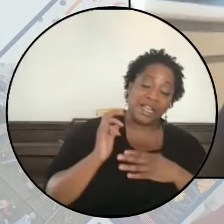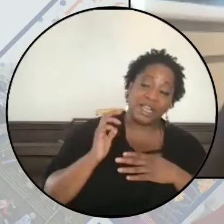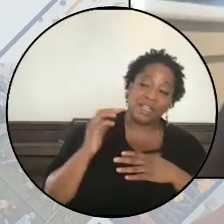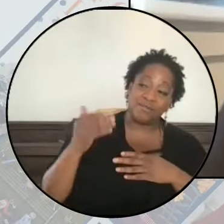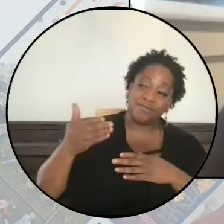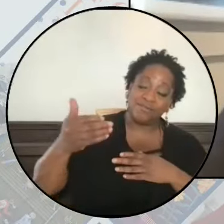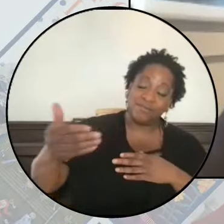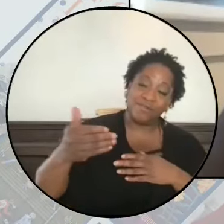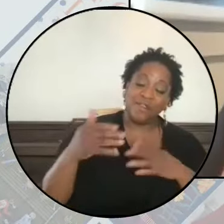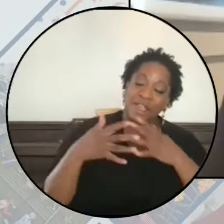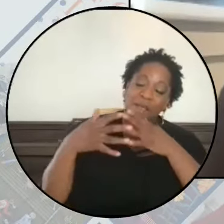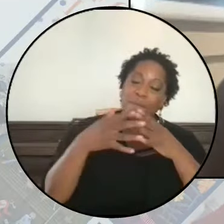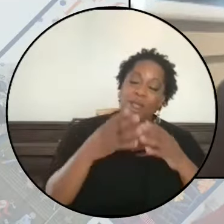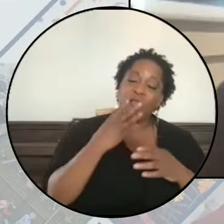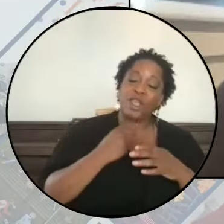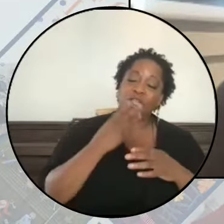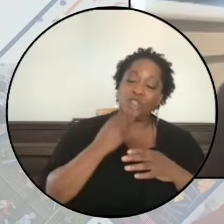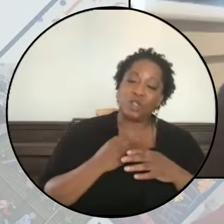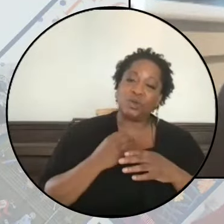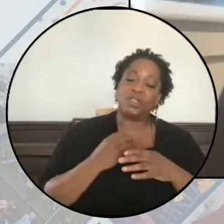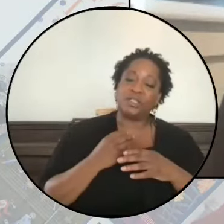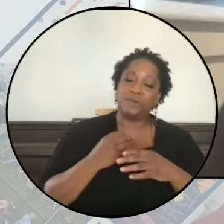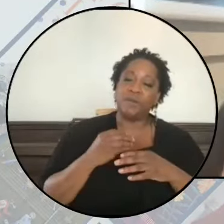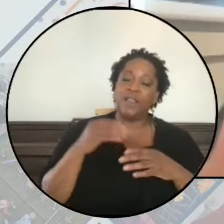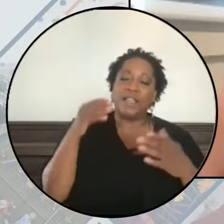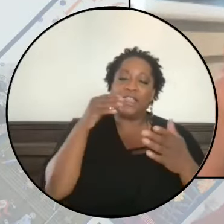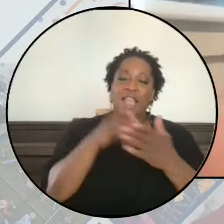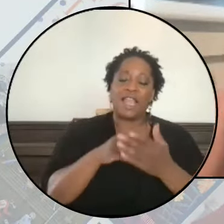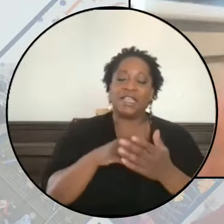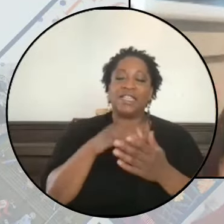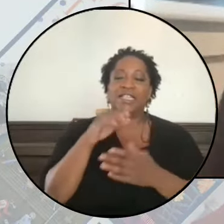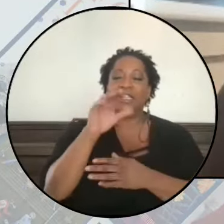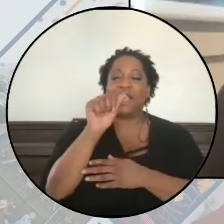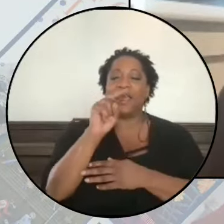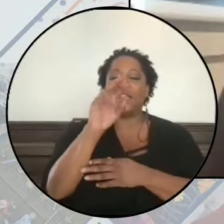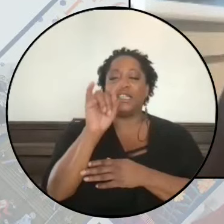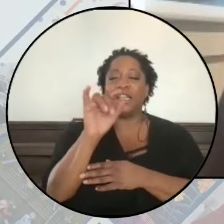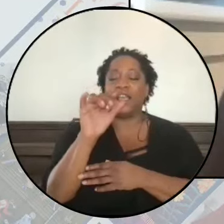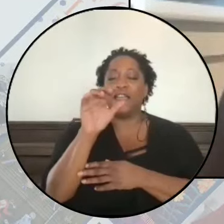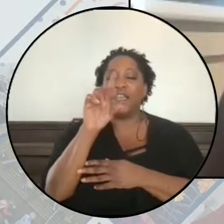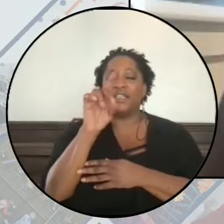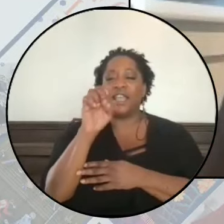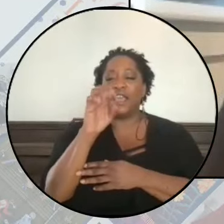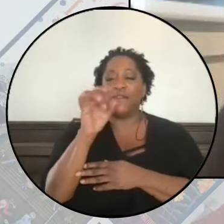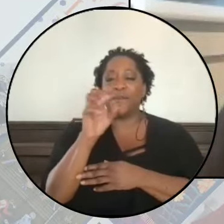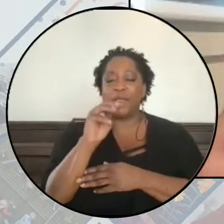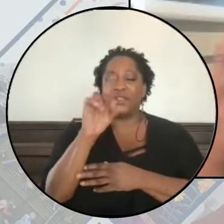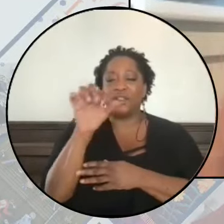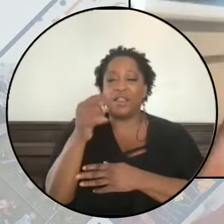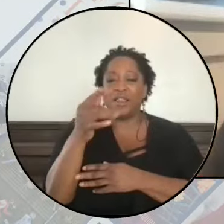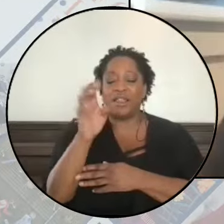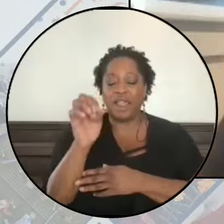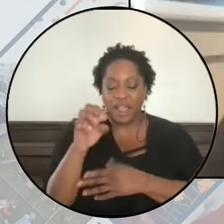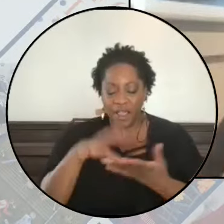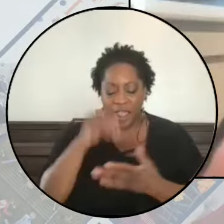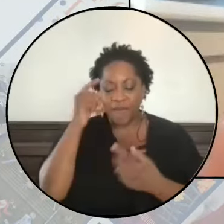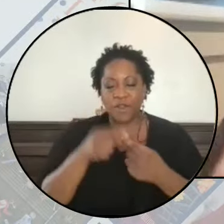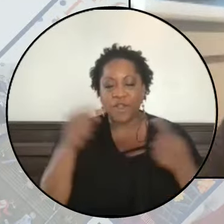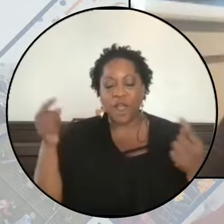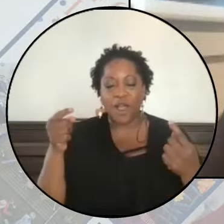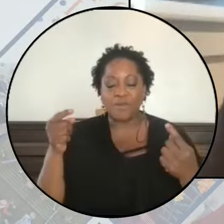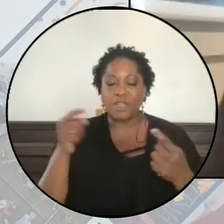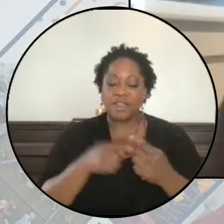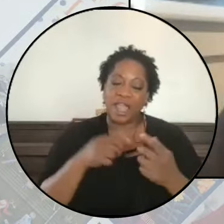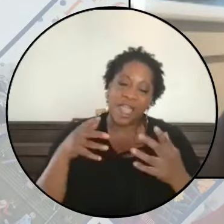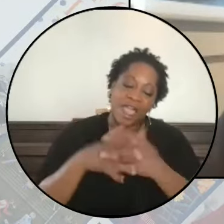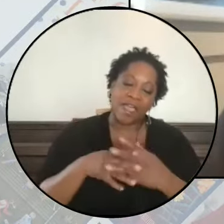American Jewish institutions, like the Anti-Defamation League, who have learned the opposite lesson from our histories. That have calcified